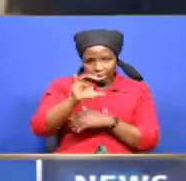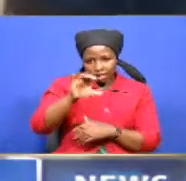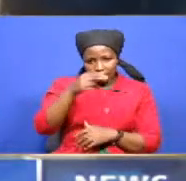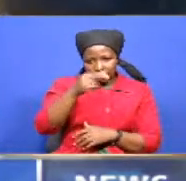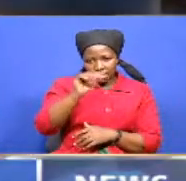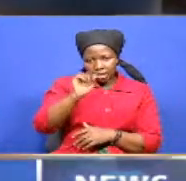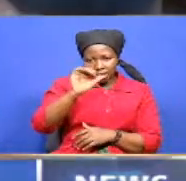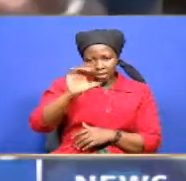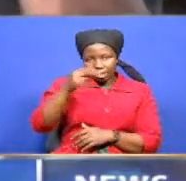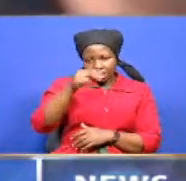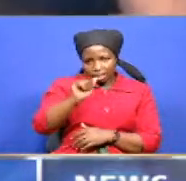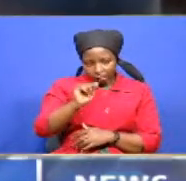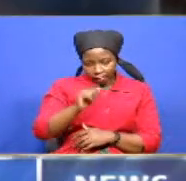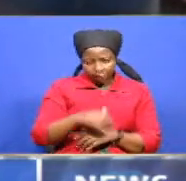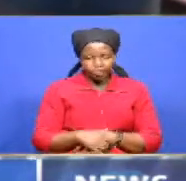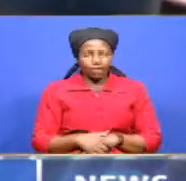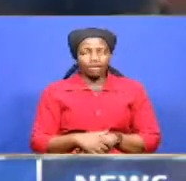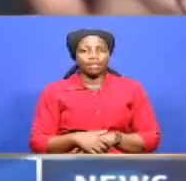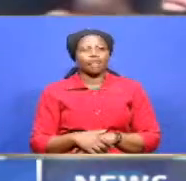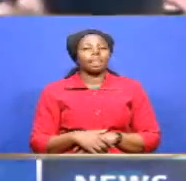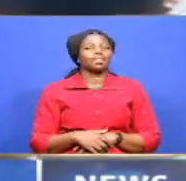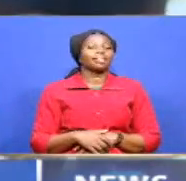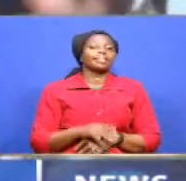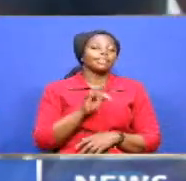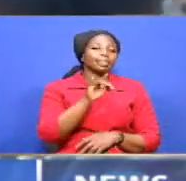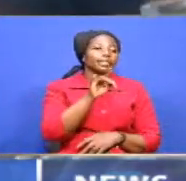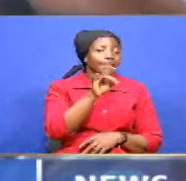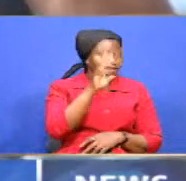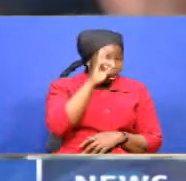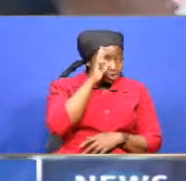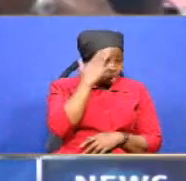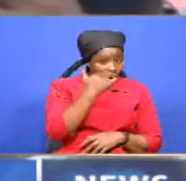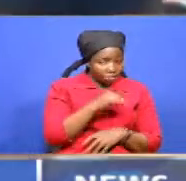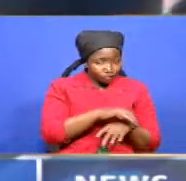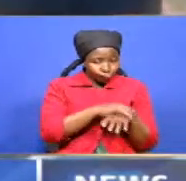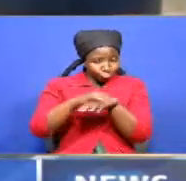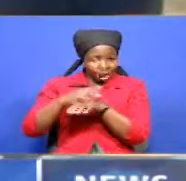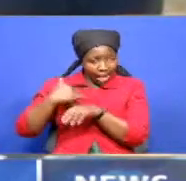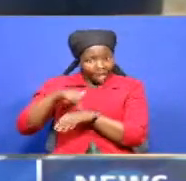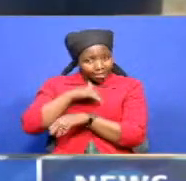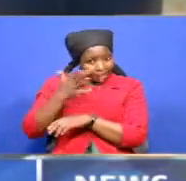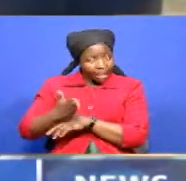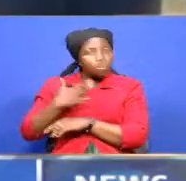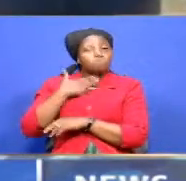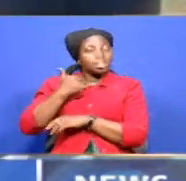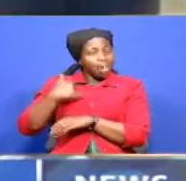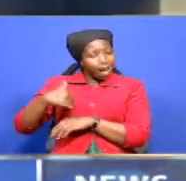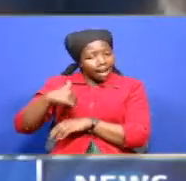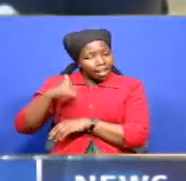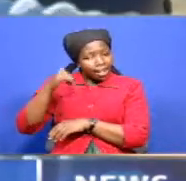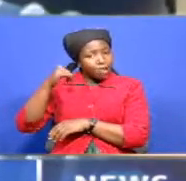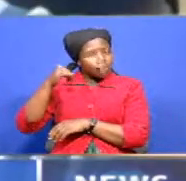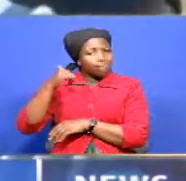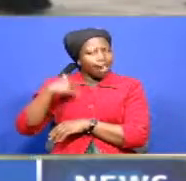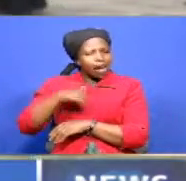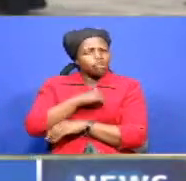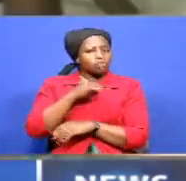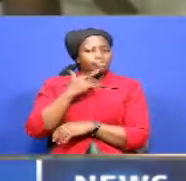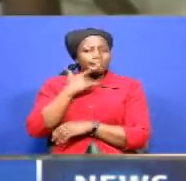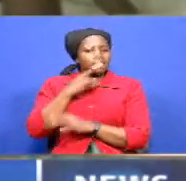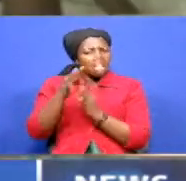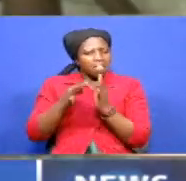peter chacha kitu ilifanya watulete hapa walikuwa antaha kujua kama roho zetu zitaridhika na hii shamba